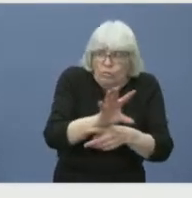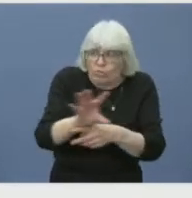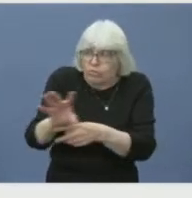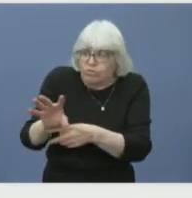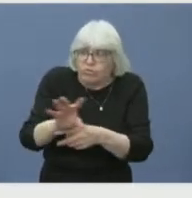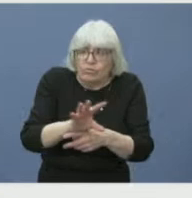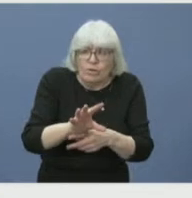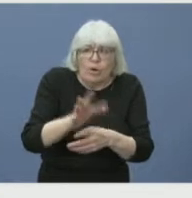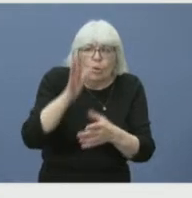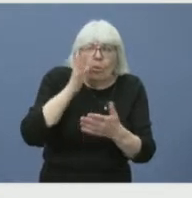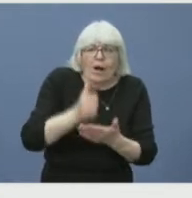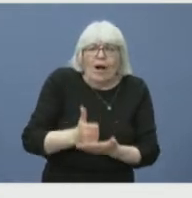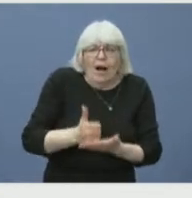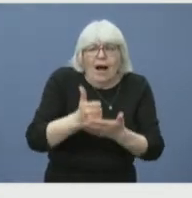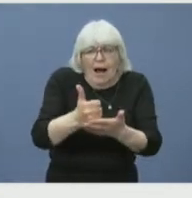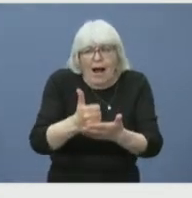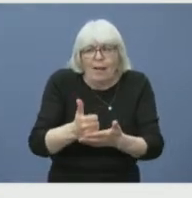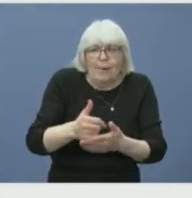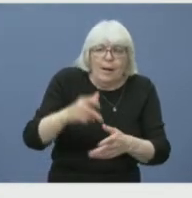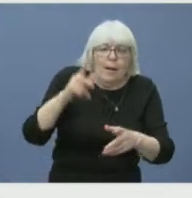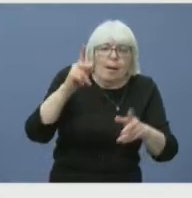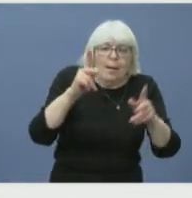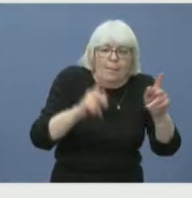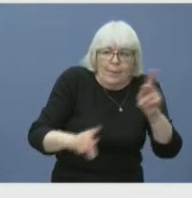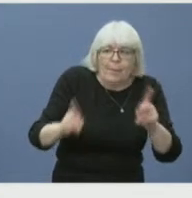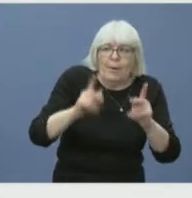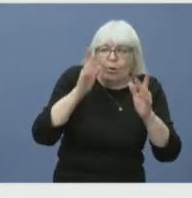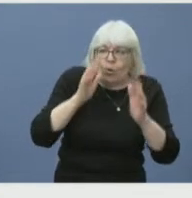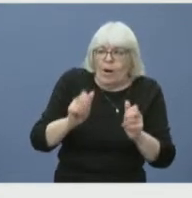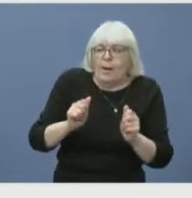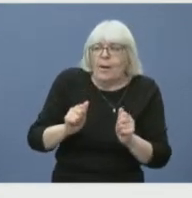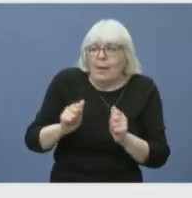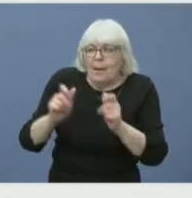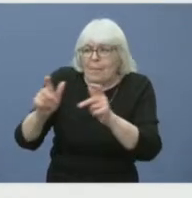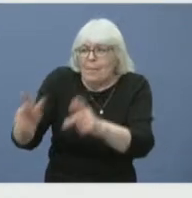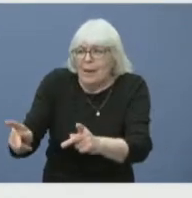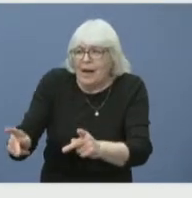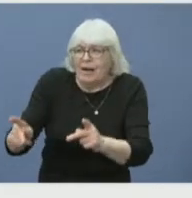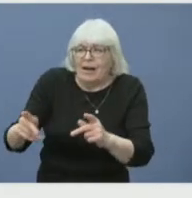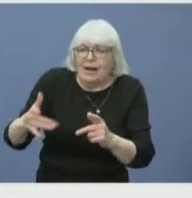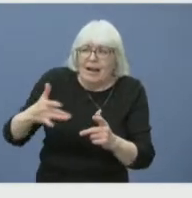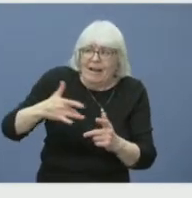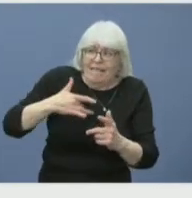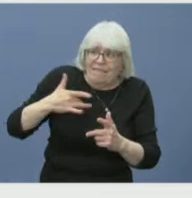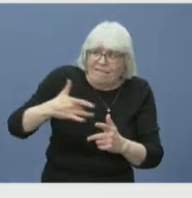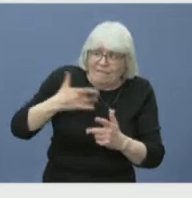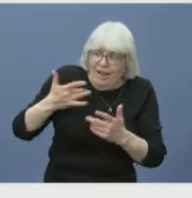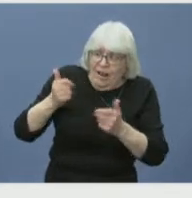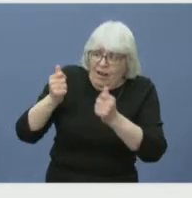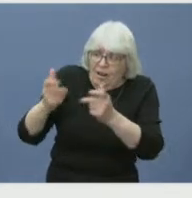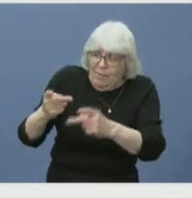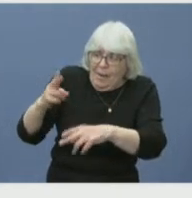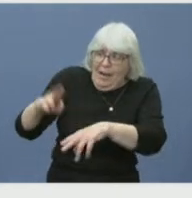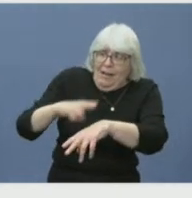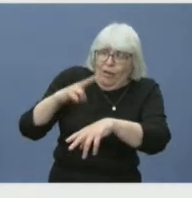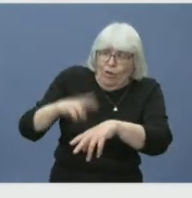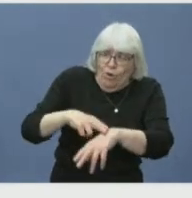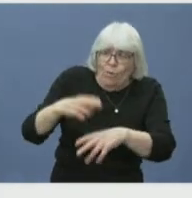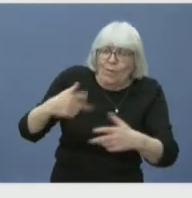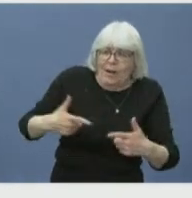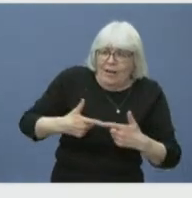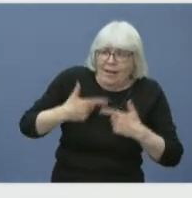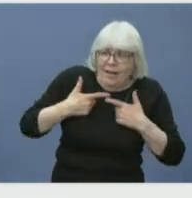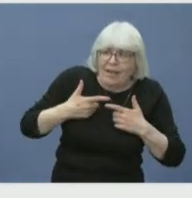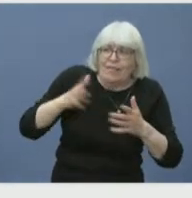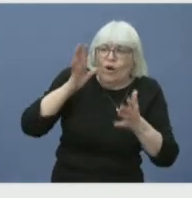people back to some sort of normalcy in each area, we'll certainly carry on conversations. Great. Next, let's